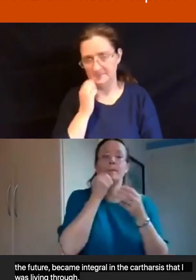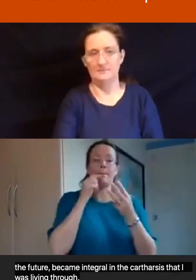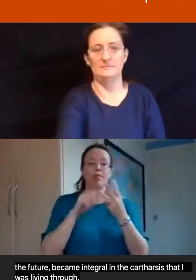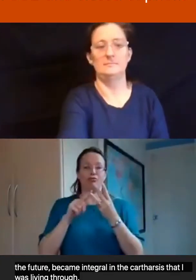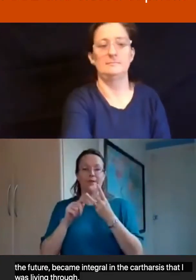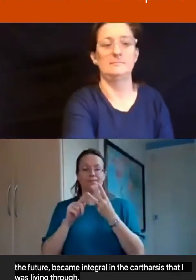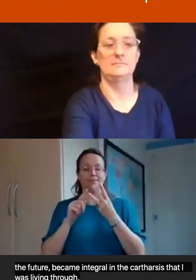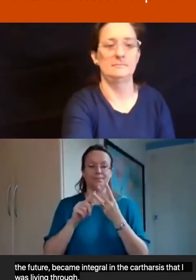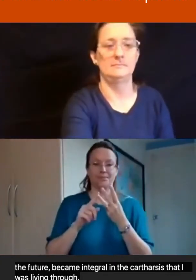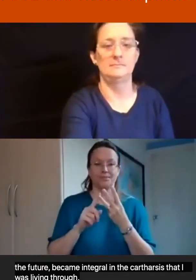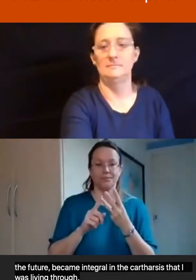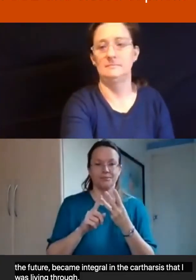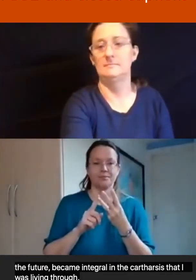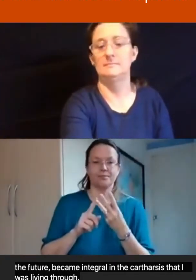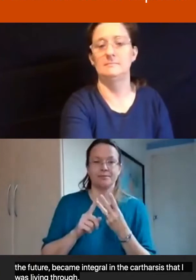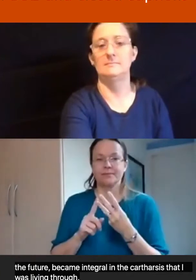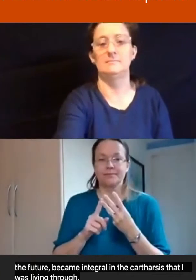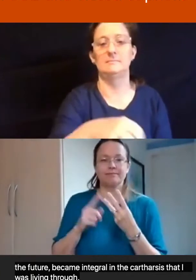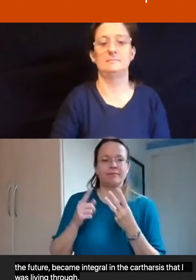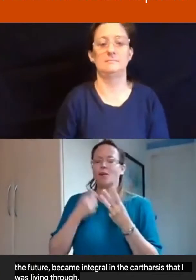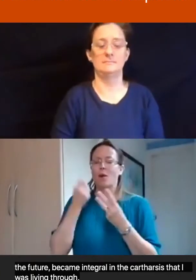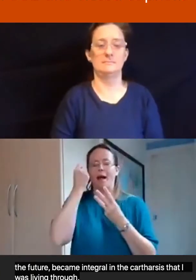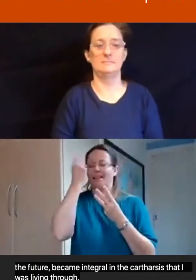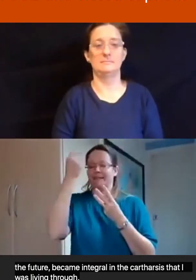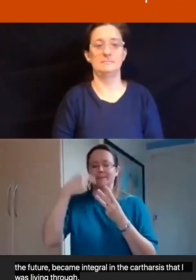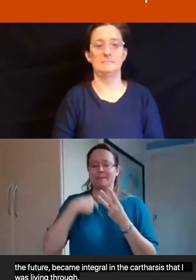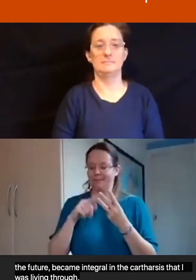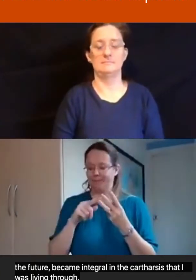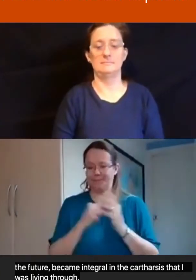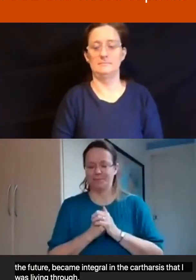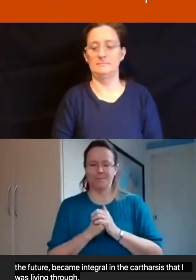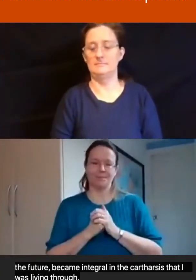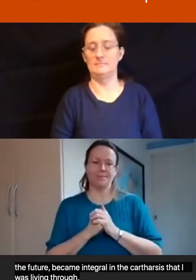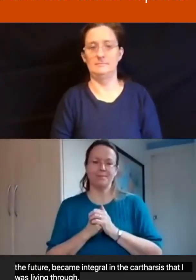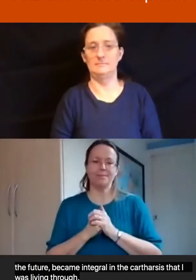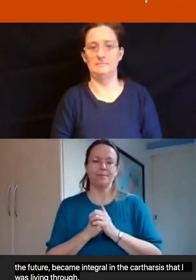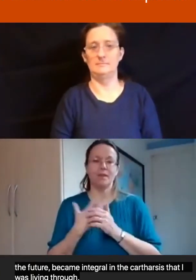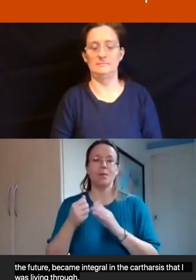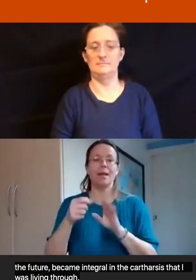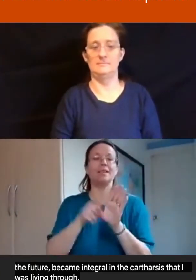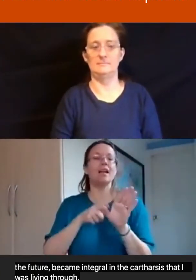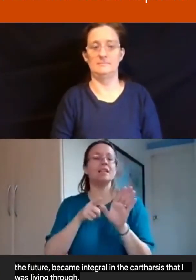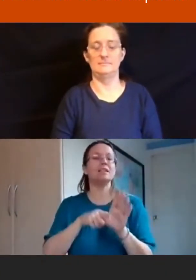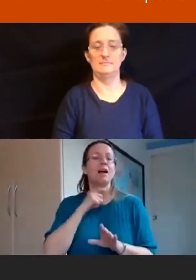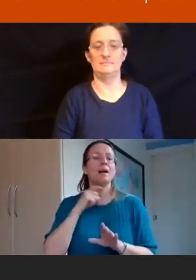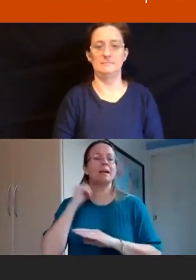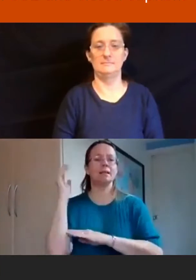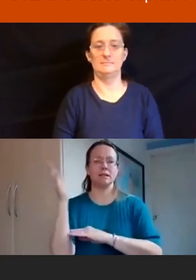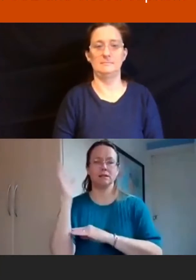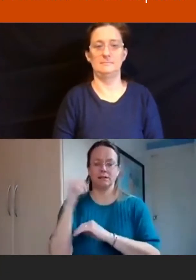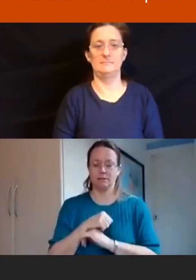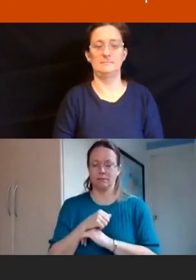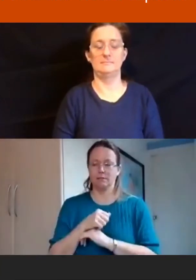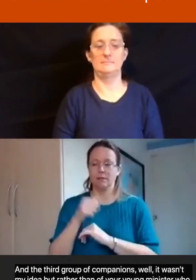Well, it wasn't my idea, but rather that of our young minister, who was aware of people in